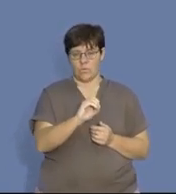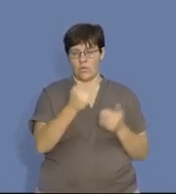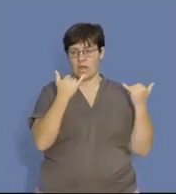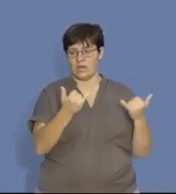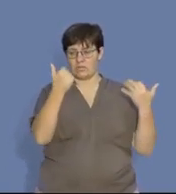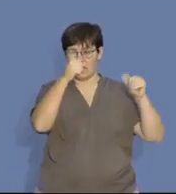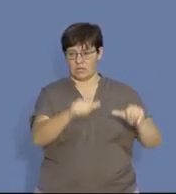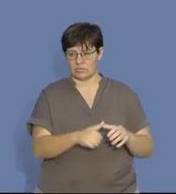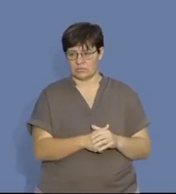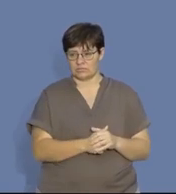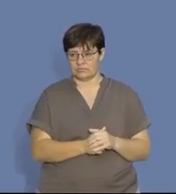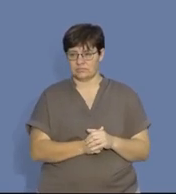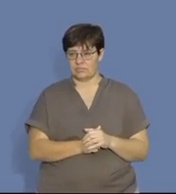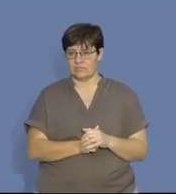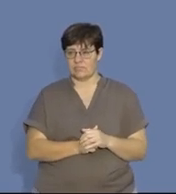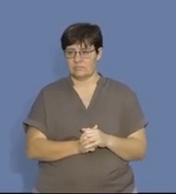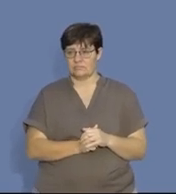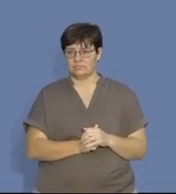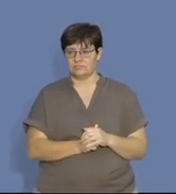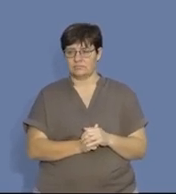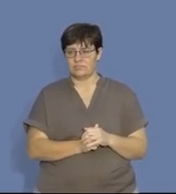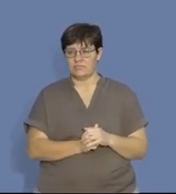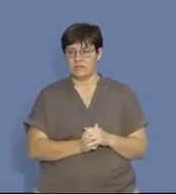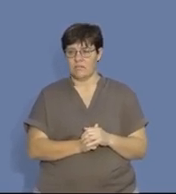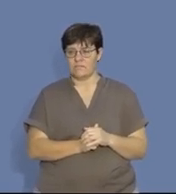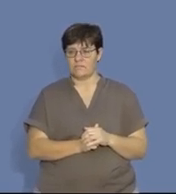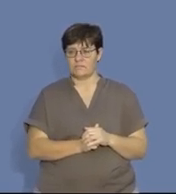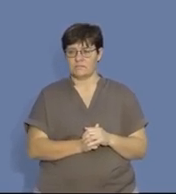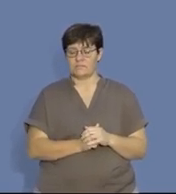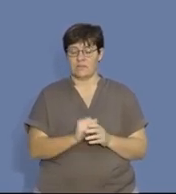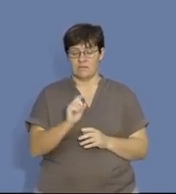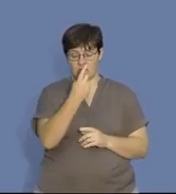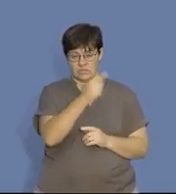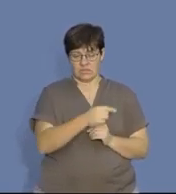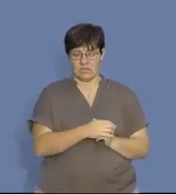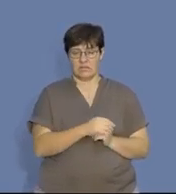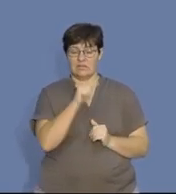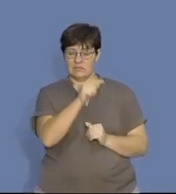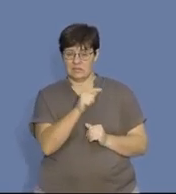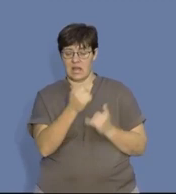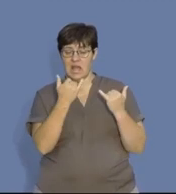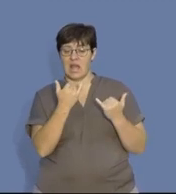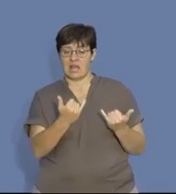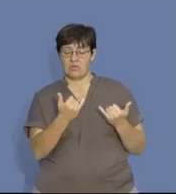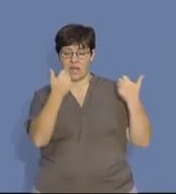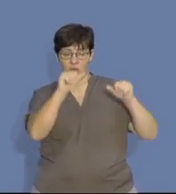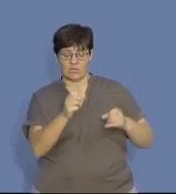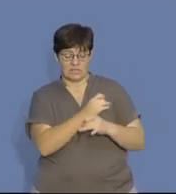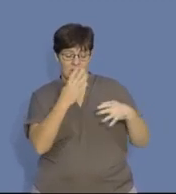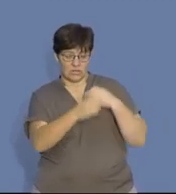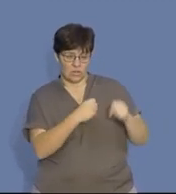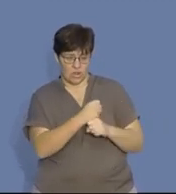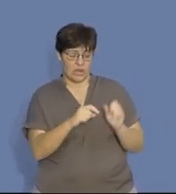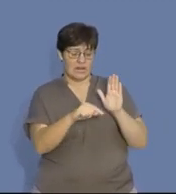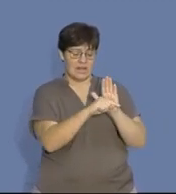account. So, looking at his current account, I want to start with current account first. So, at the beginning of the year,